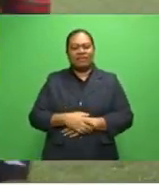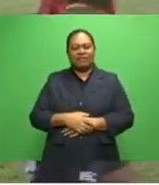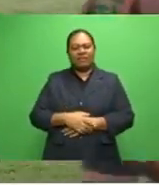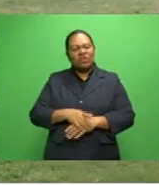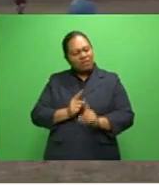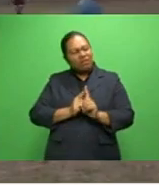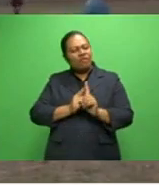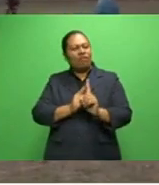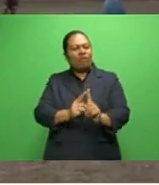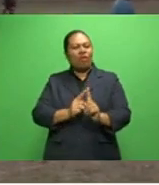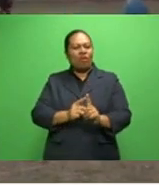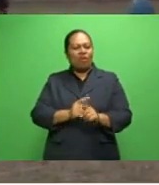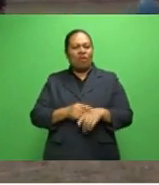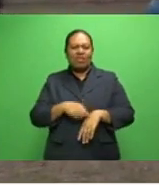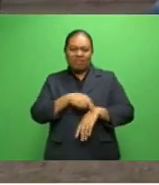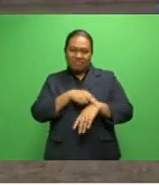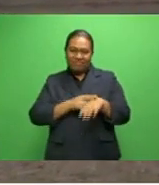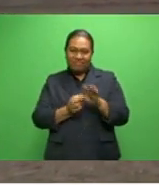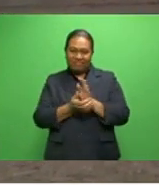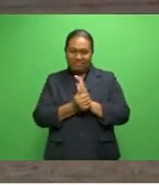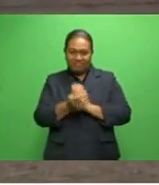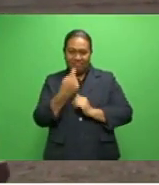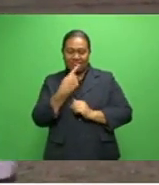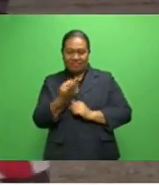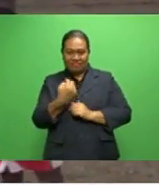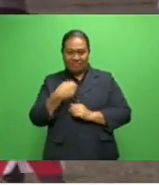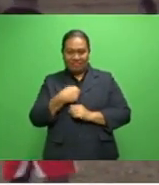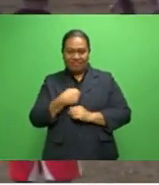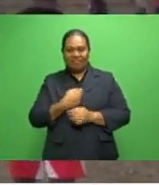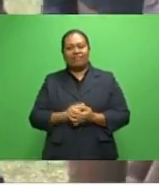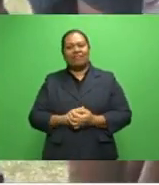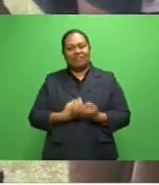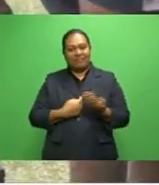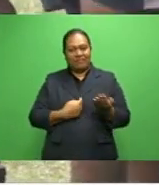our physios and coaches who are going to do progress.